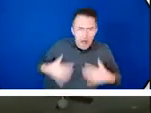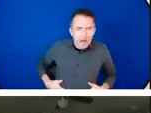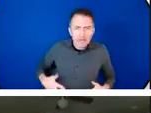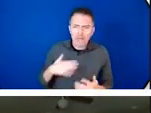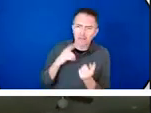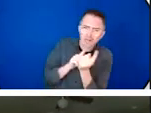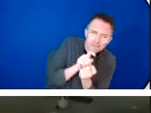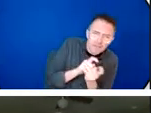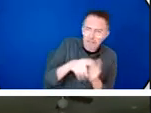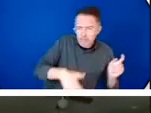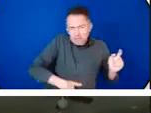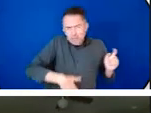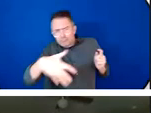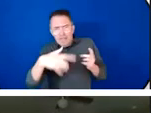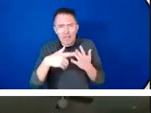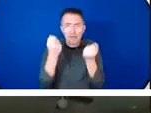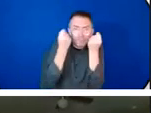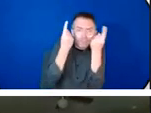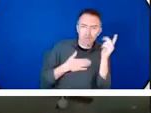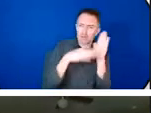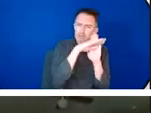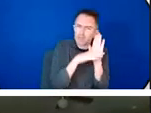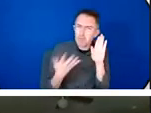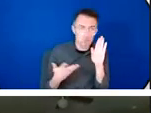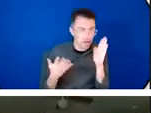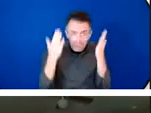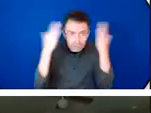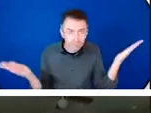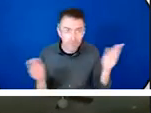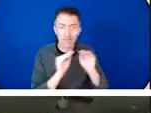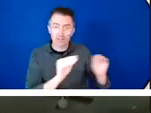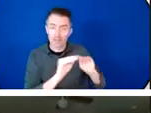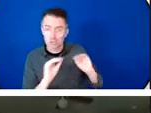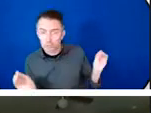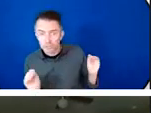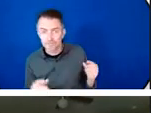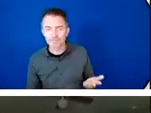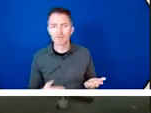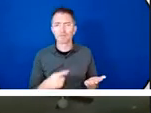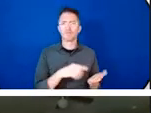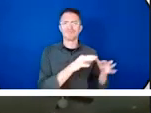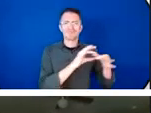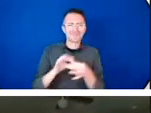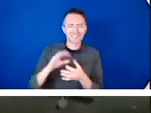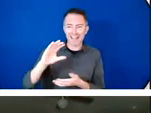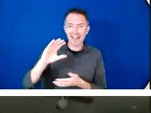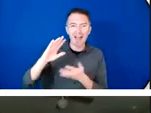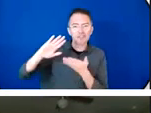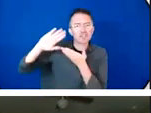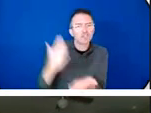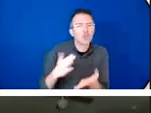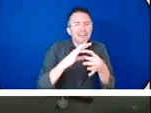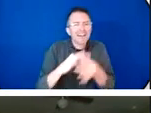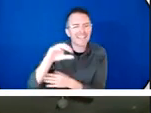to sexual and reproductive health services including voluntary contraceptive among a set of holistic interventions can mitigate